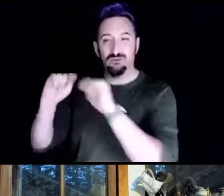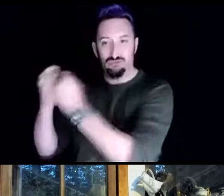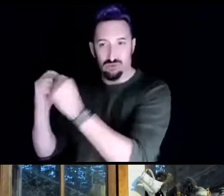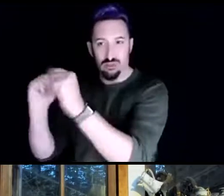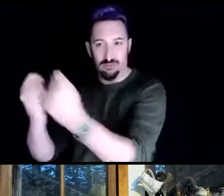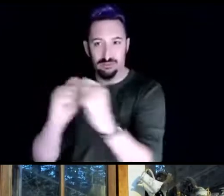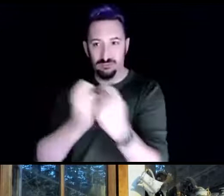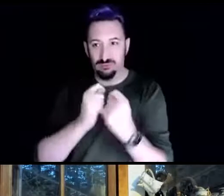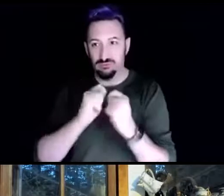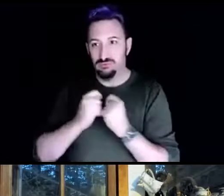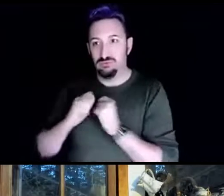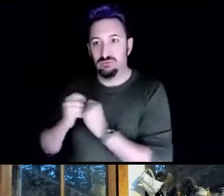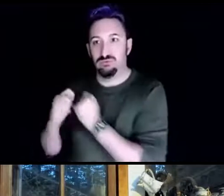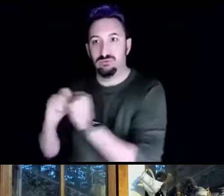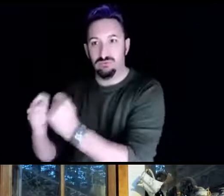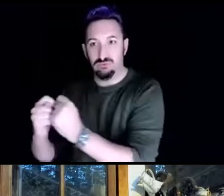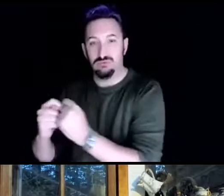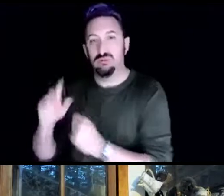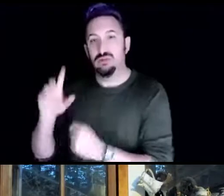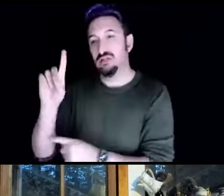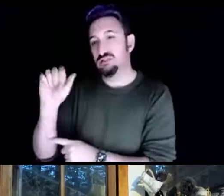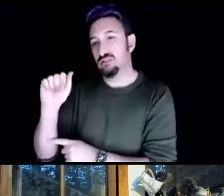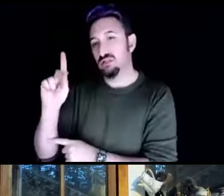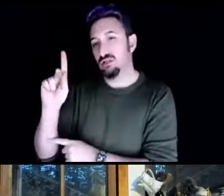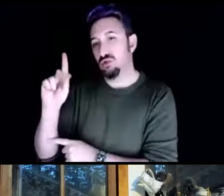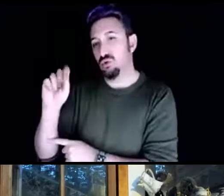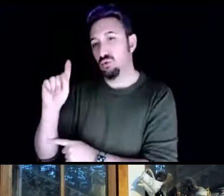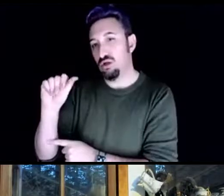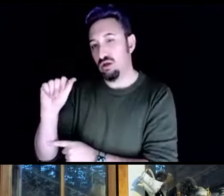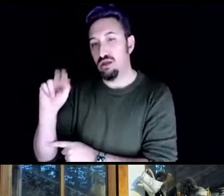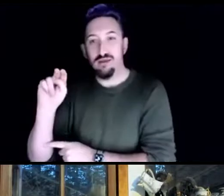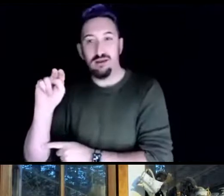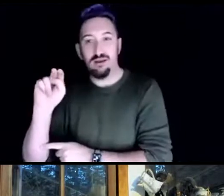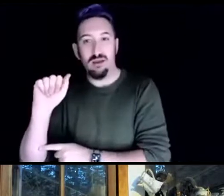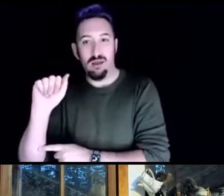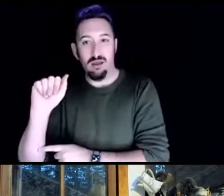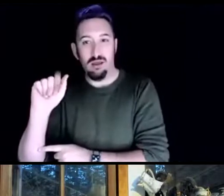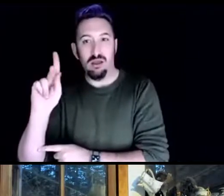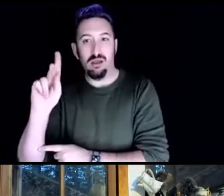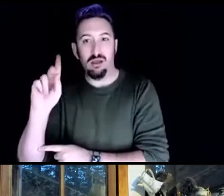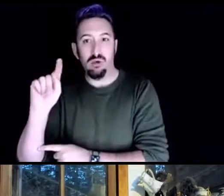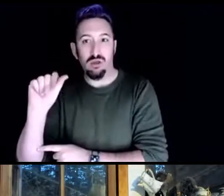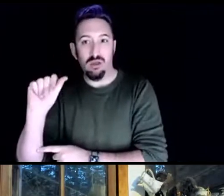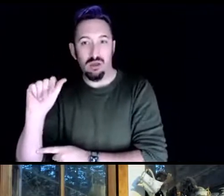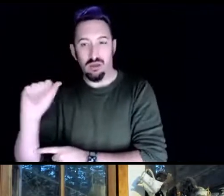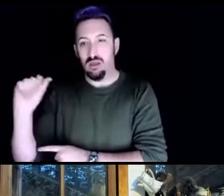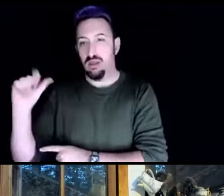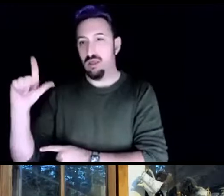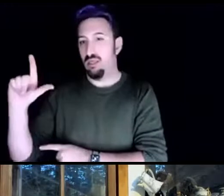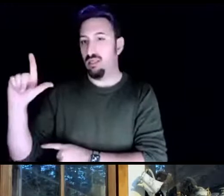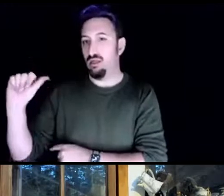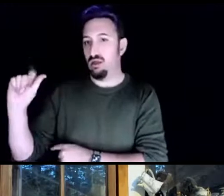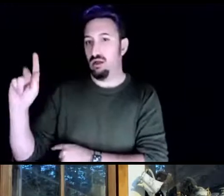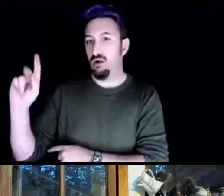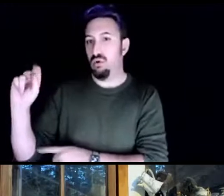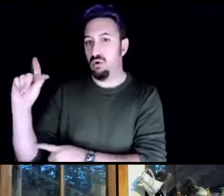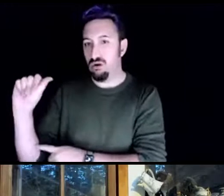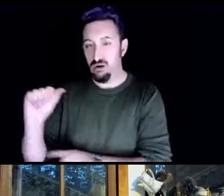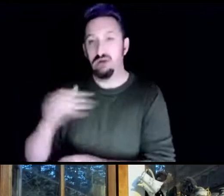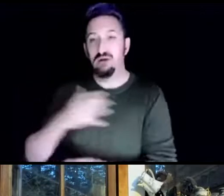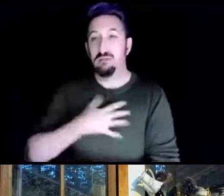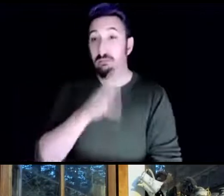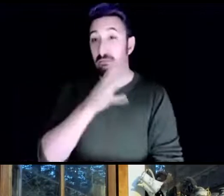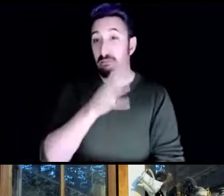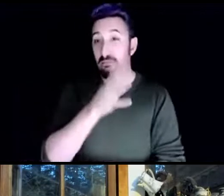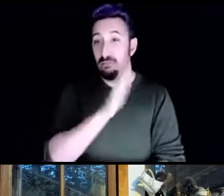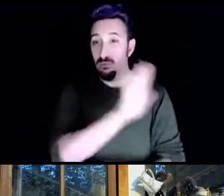Dakota, Nakota, and Lakota people, but my matrilateral heritage is of the Lakota and